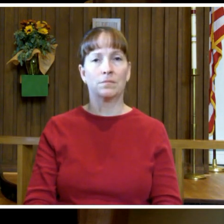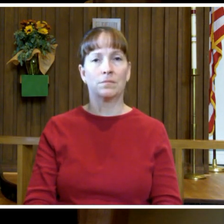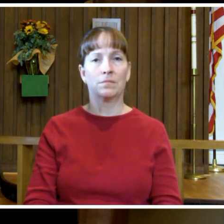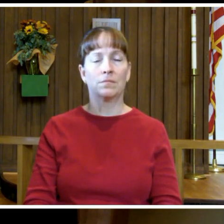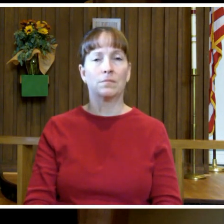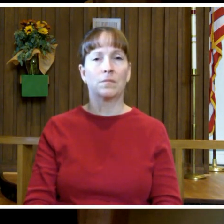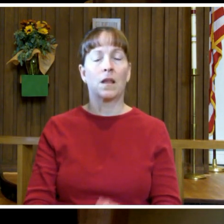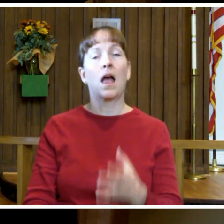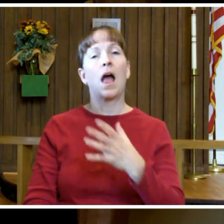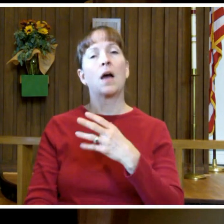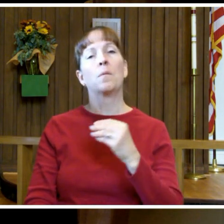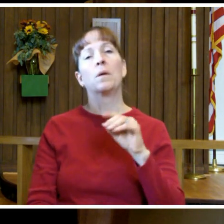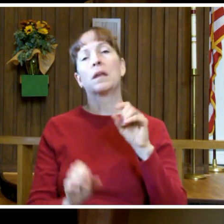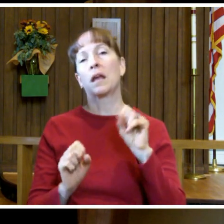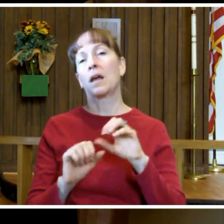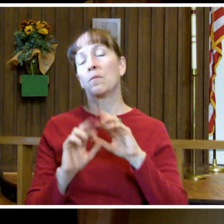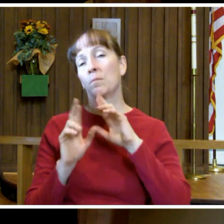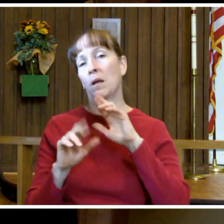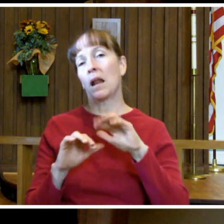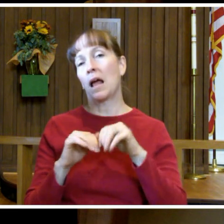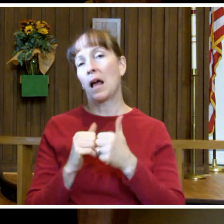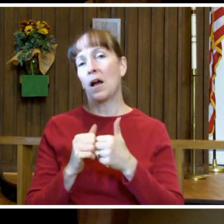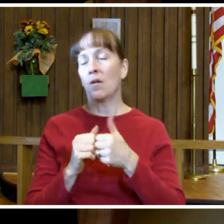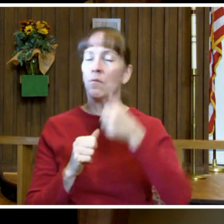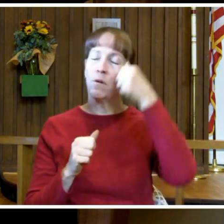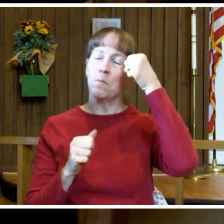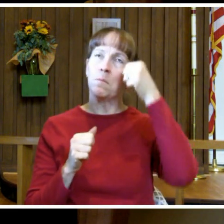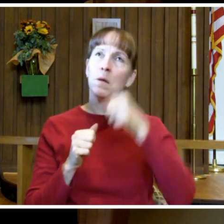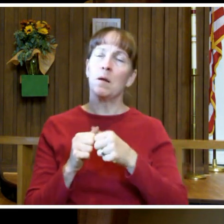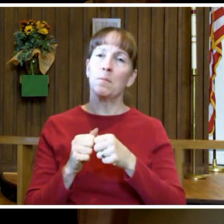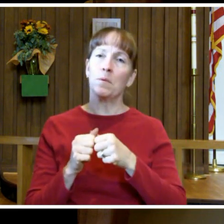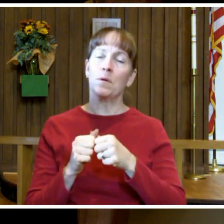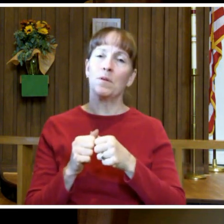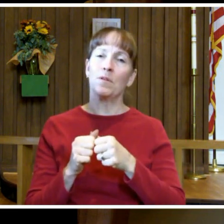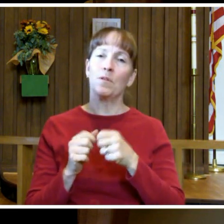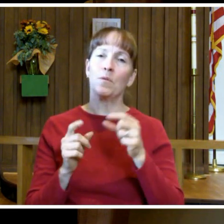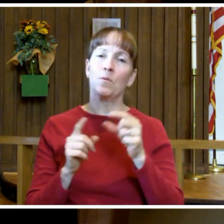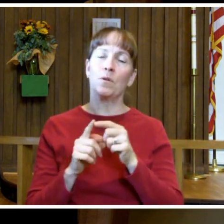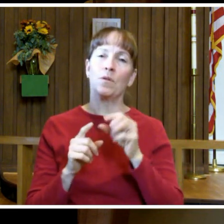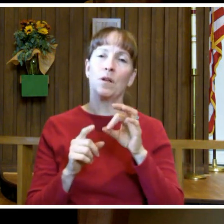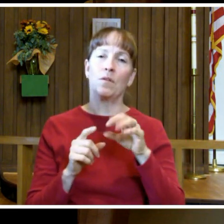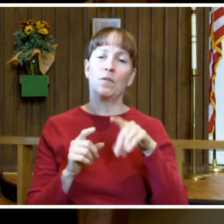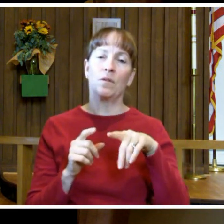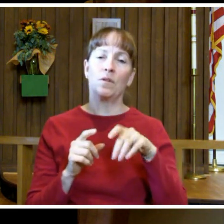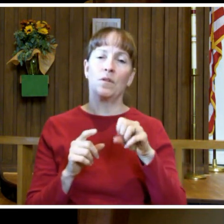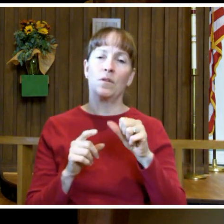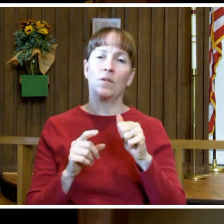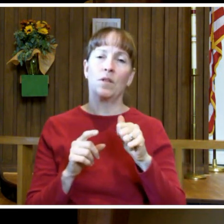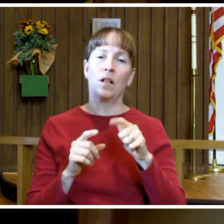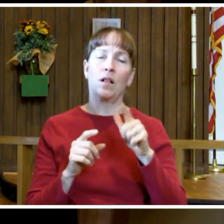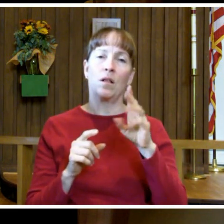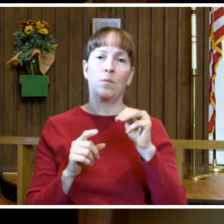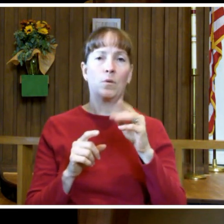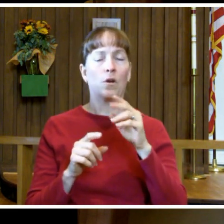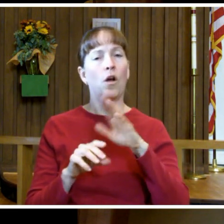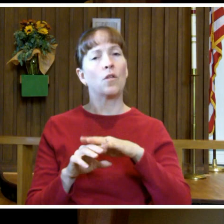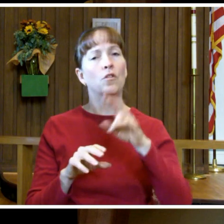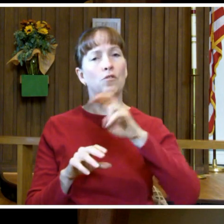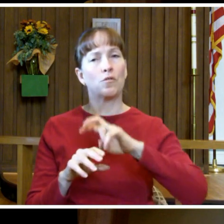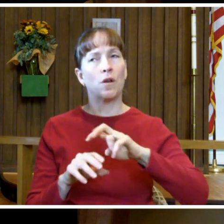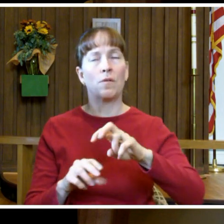And we can do that by remembering in the words of the psalm today that we are on the pilgrim's way,